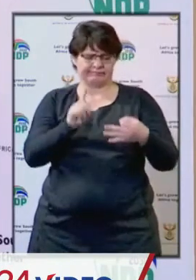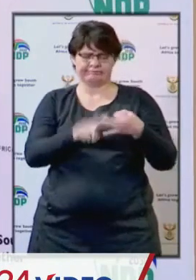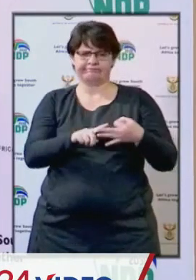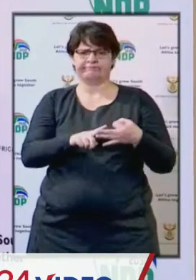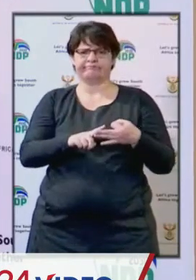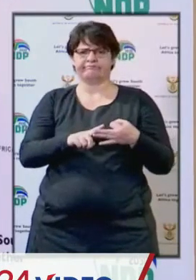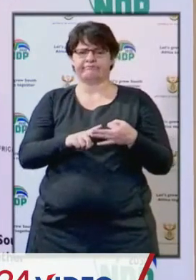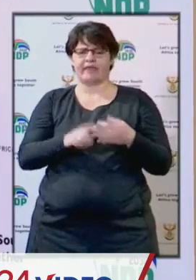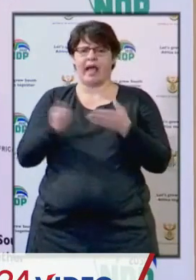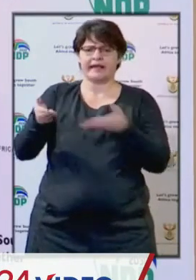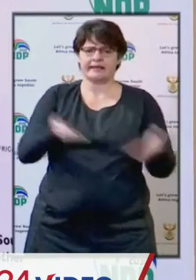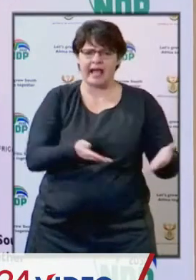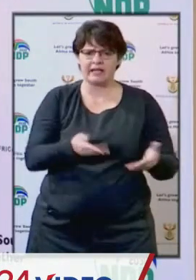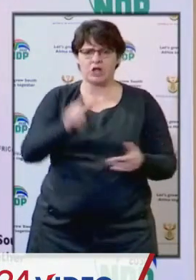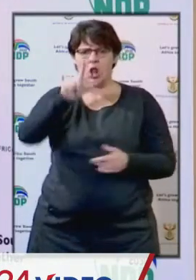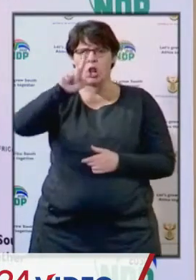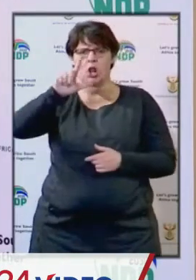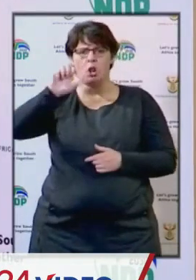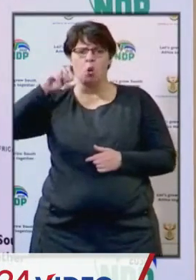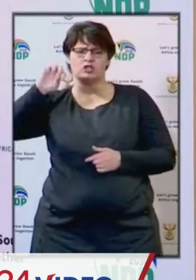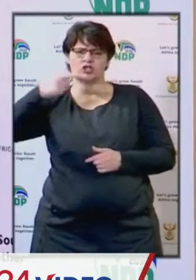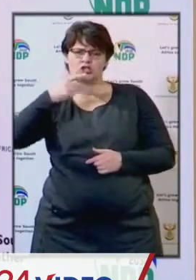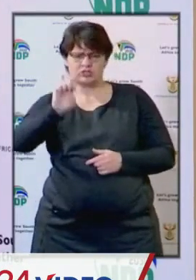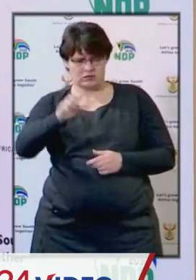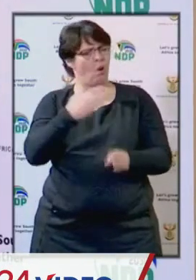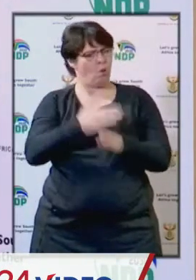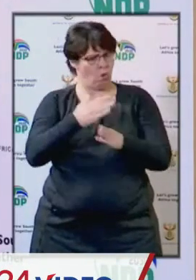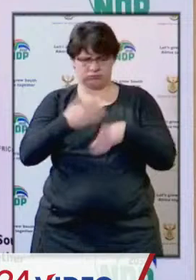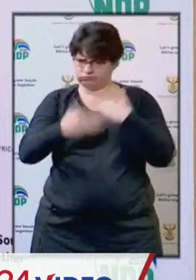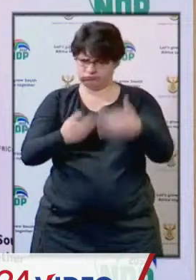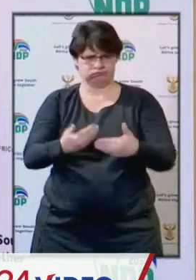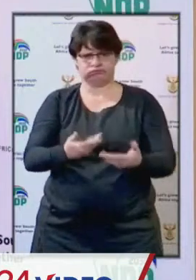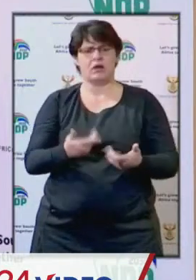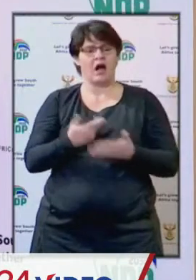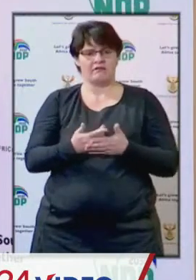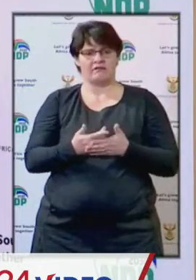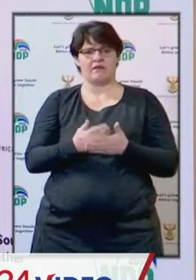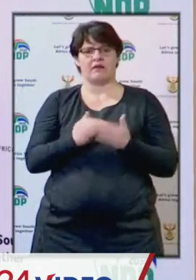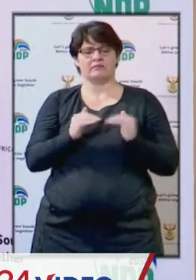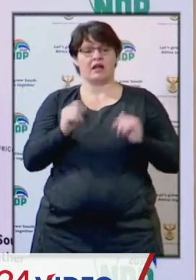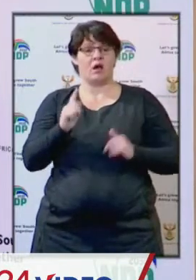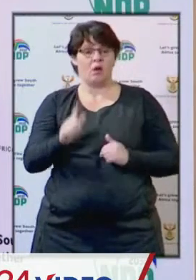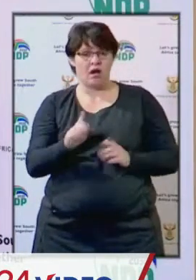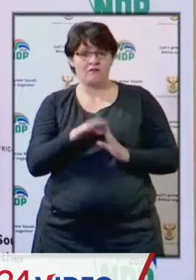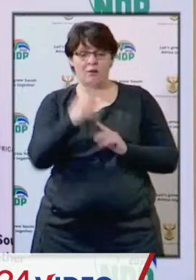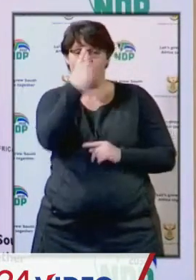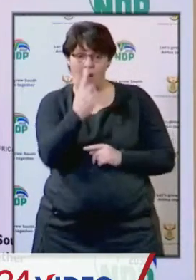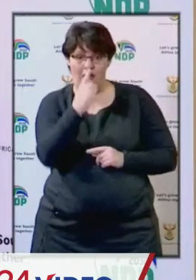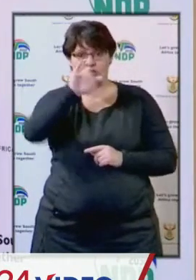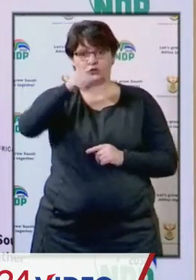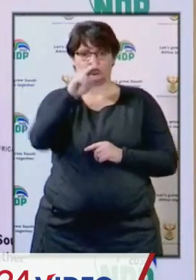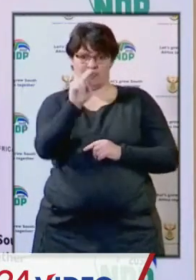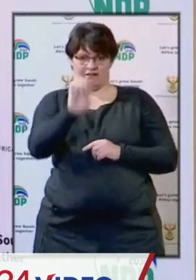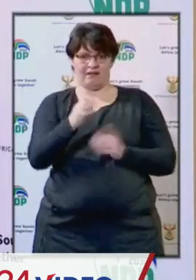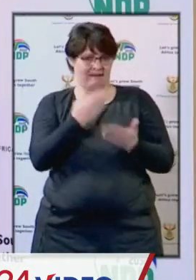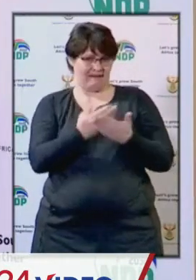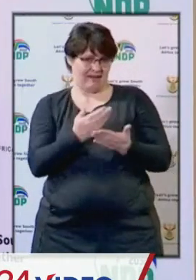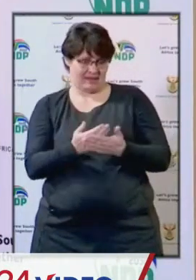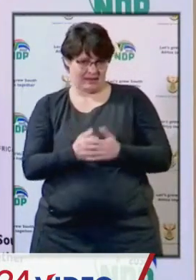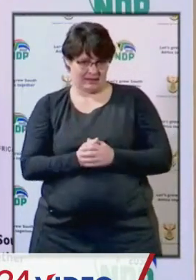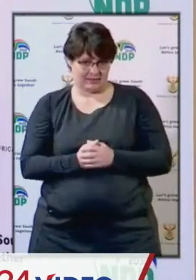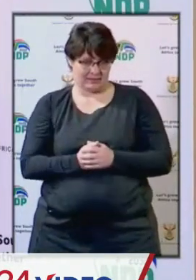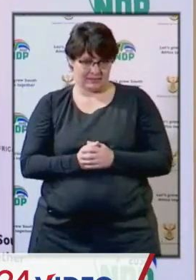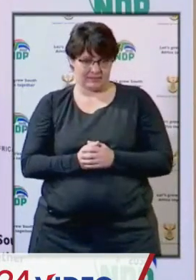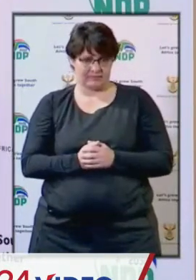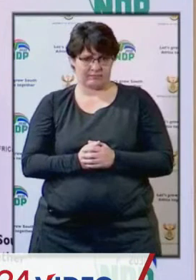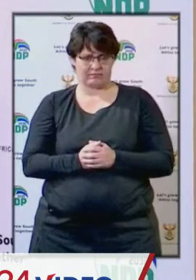our guest lodges are operational under level one with effect of the first of June. We are not